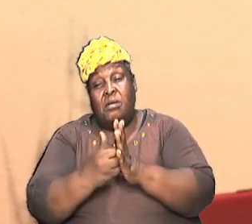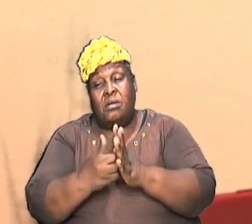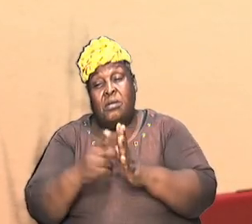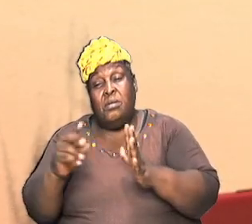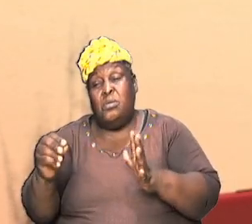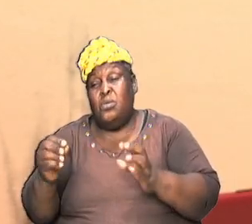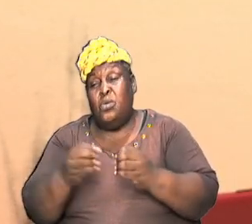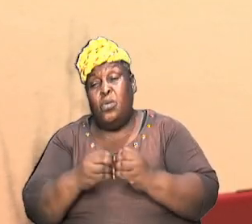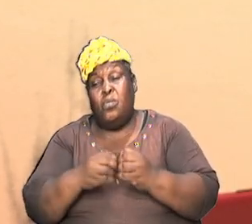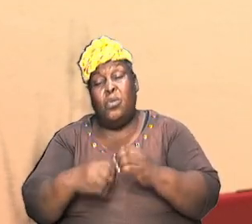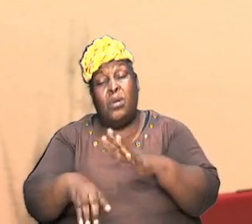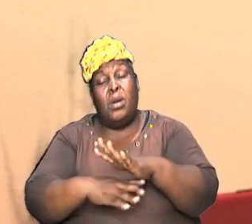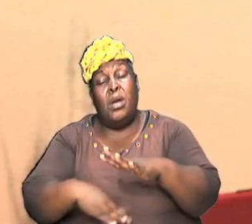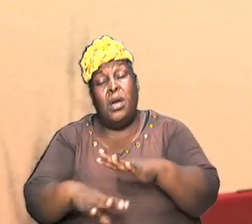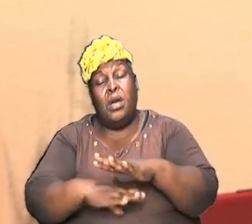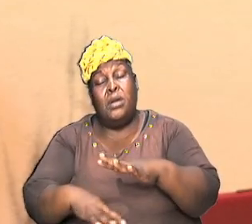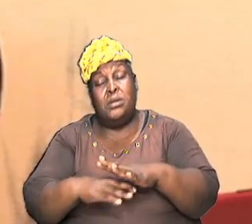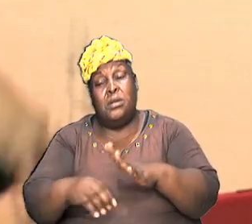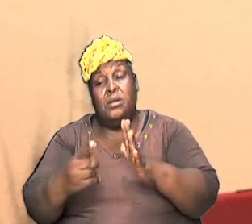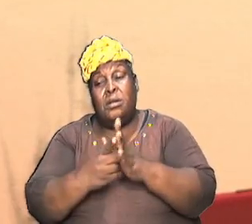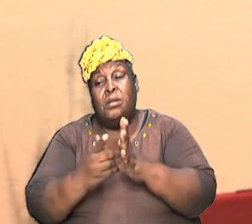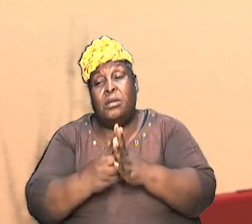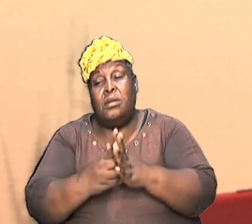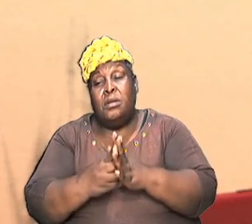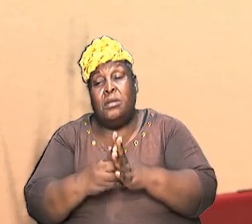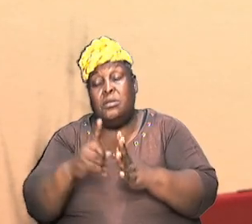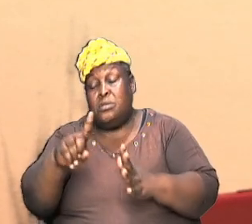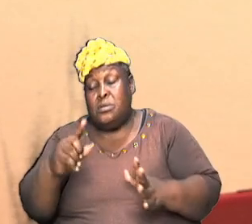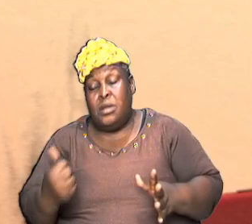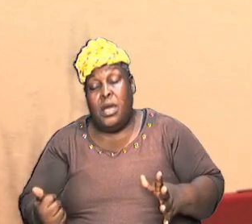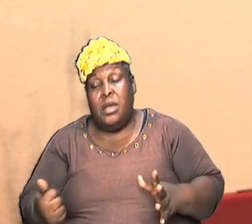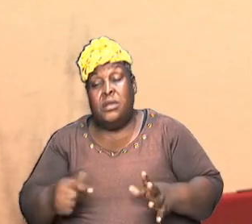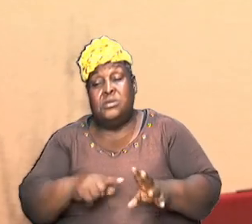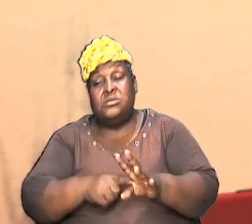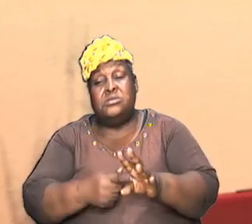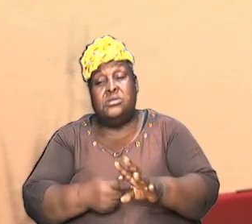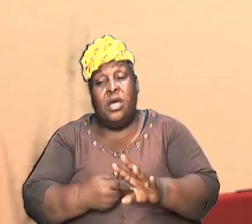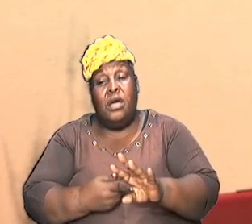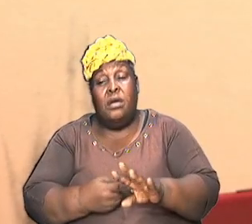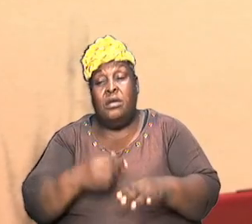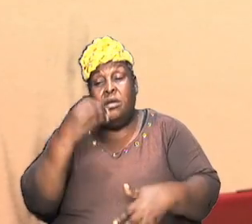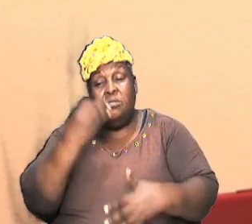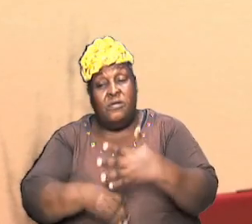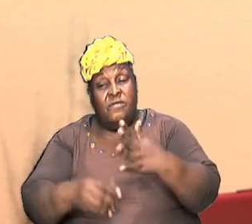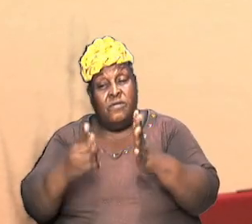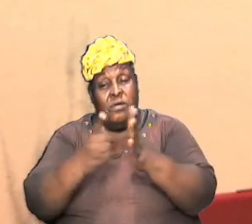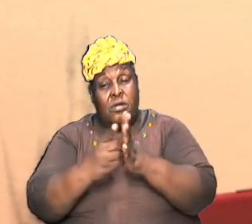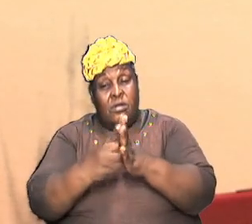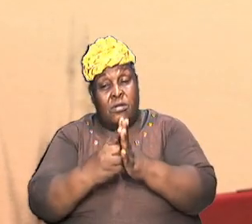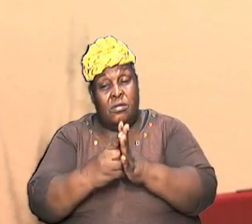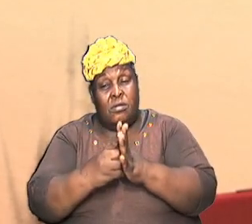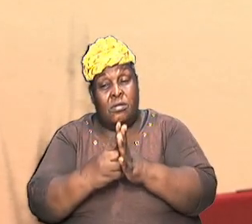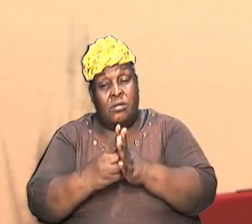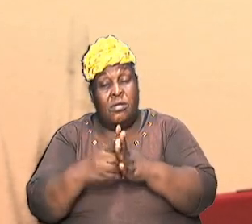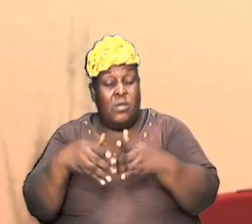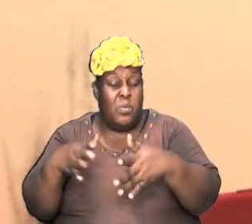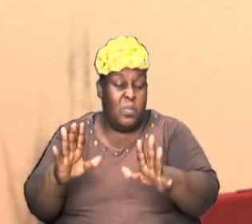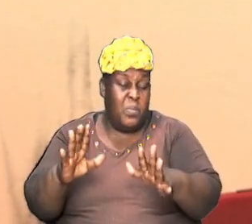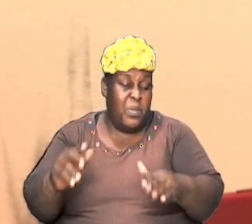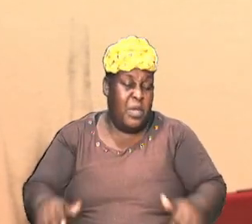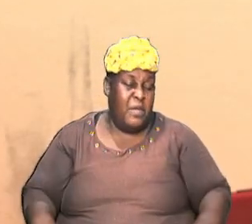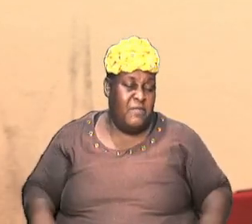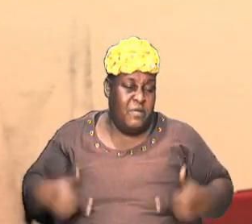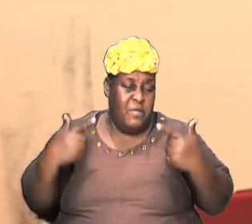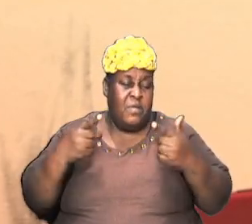law no it never come under the law burgeoning tithing started before the law and when the law is passed it will continue to happen because it is a way of life it is a